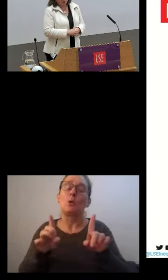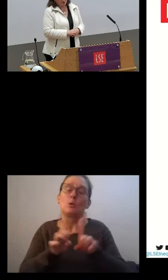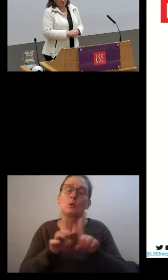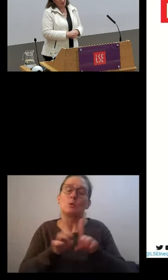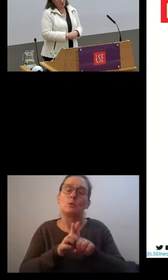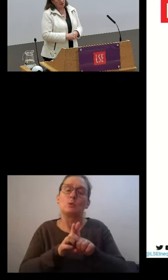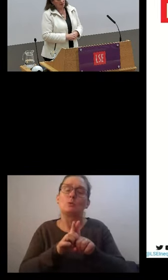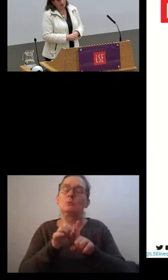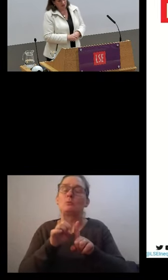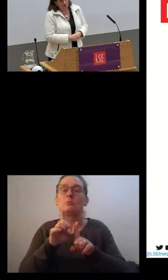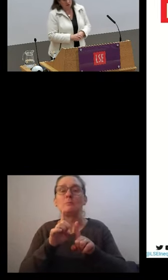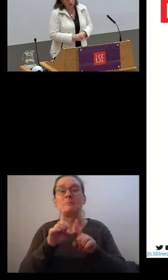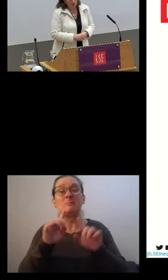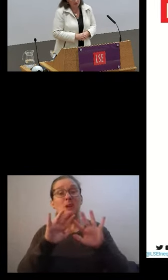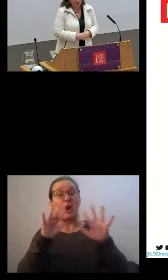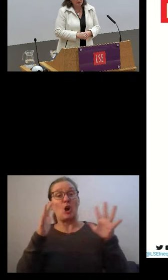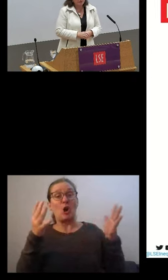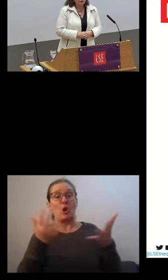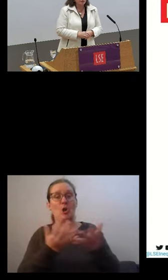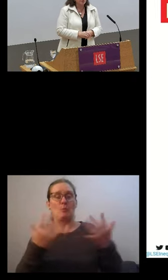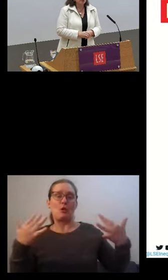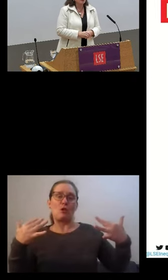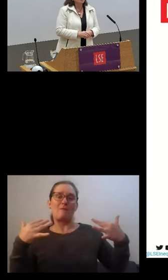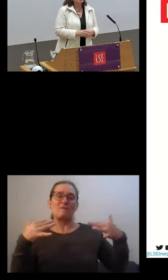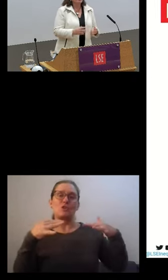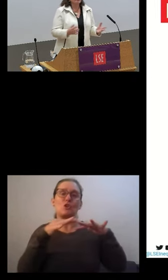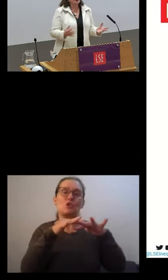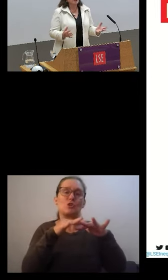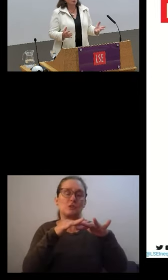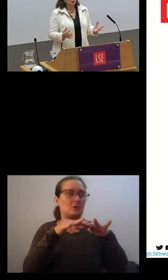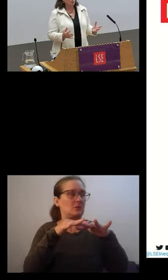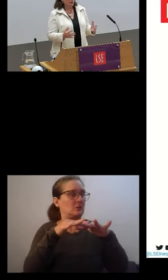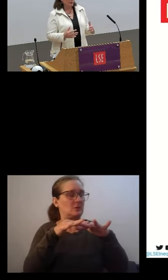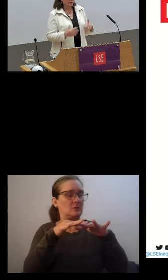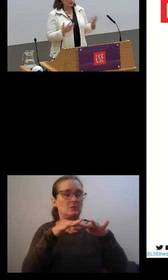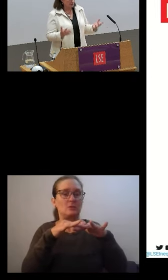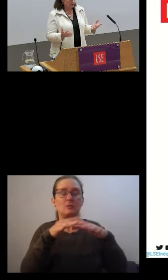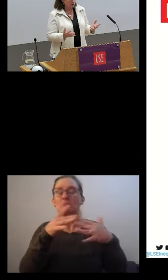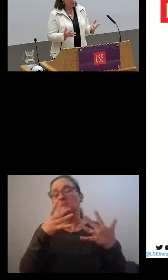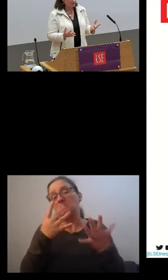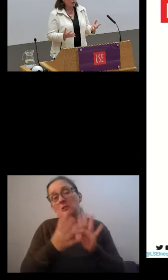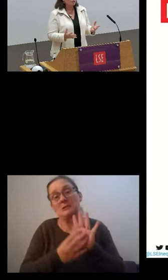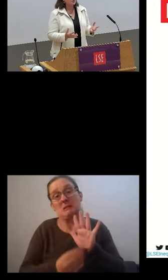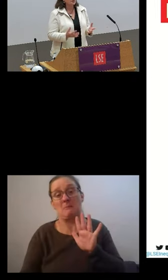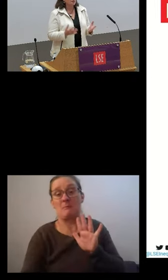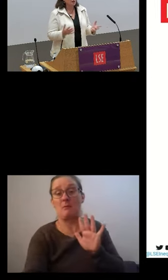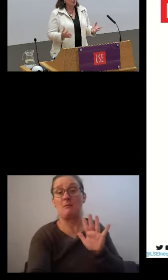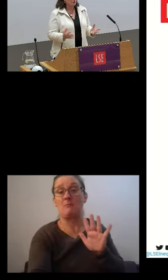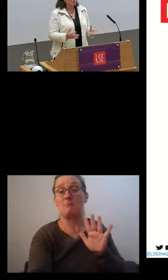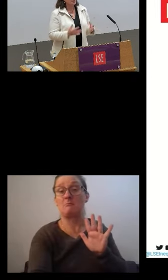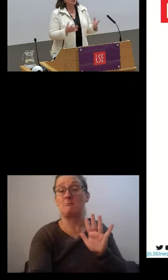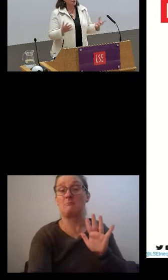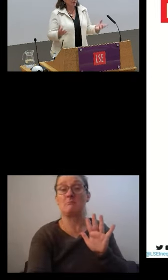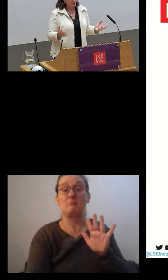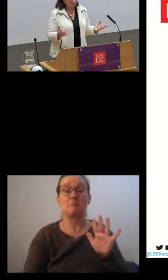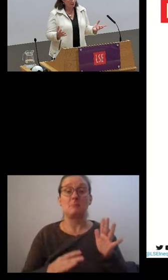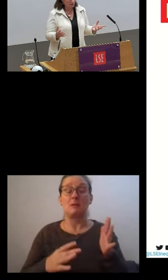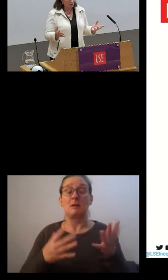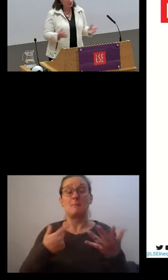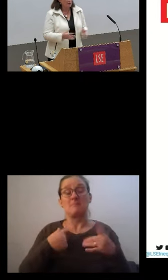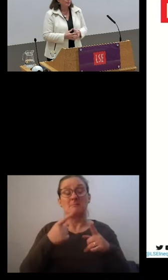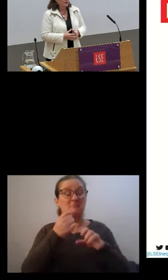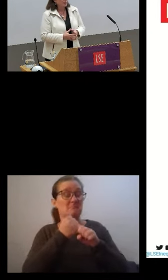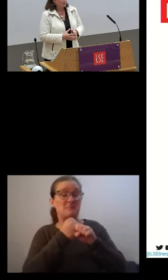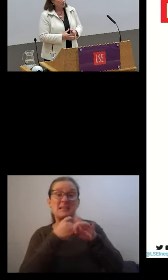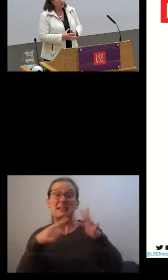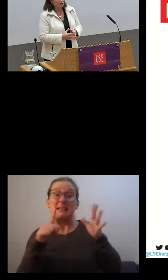convergence of labour markets that's going on. So this convergence could be driven, for example, by the increased use of technology, the gig economy, the international gig